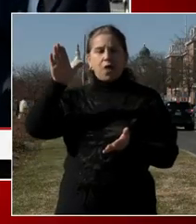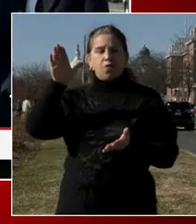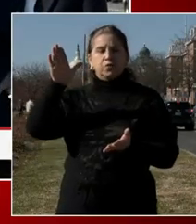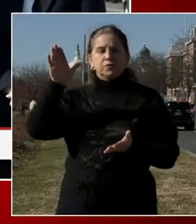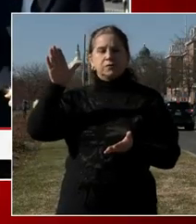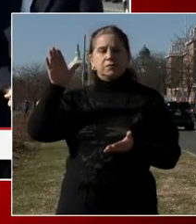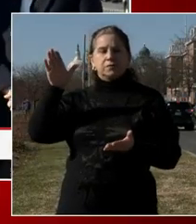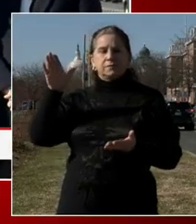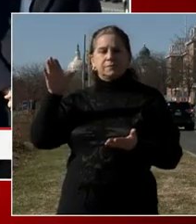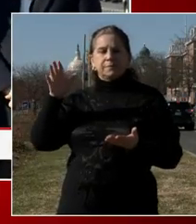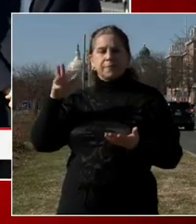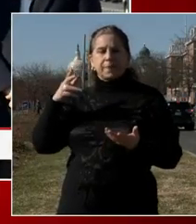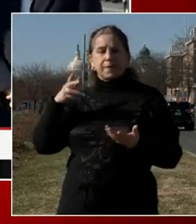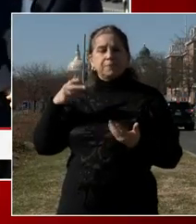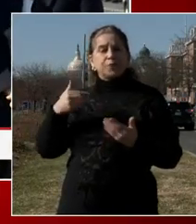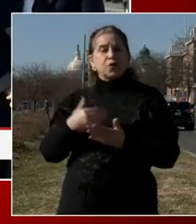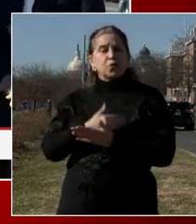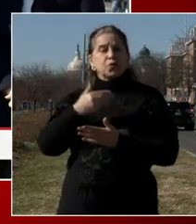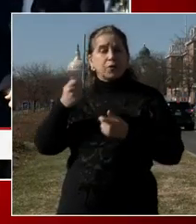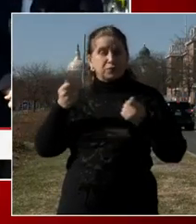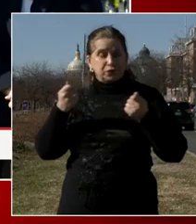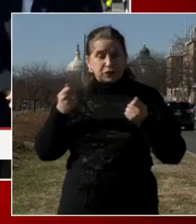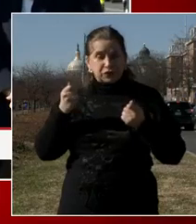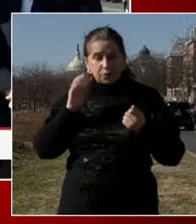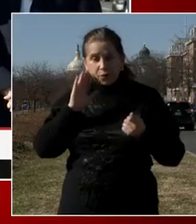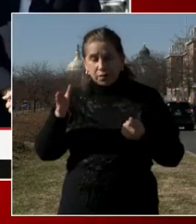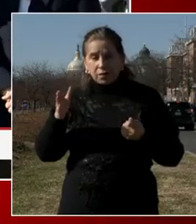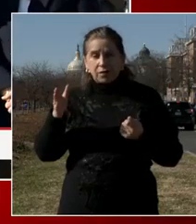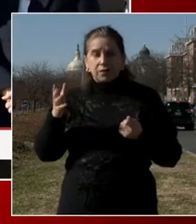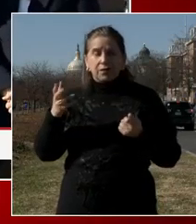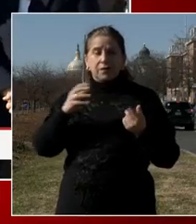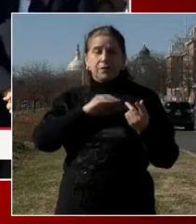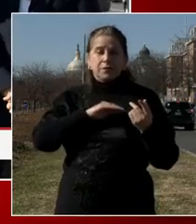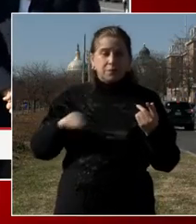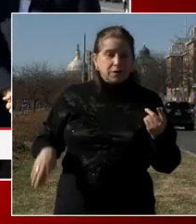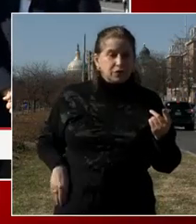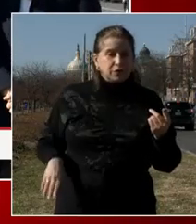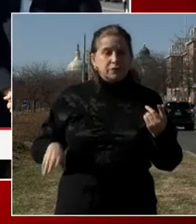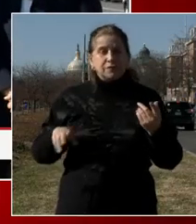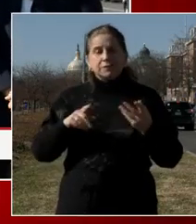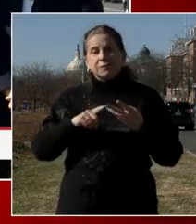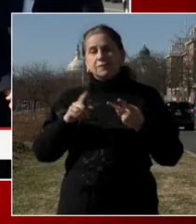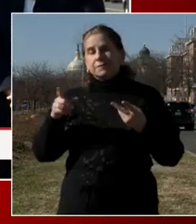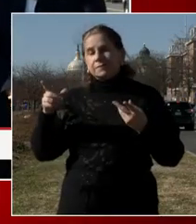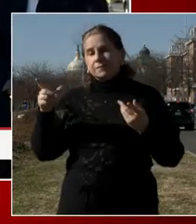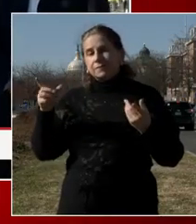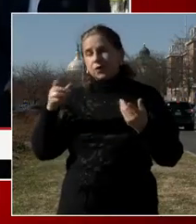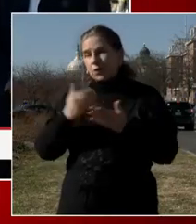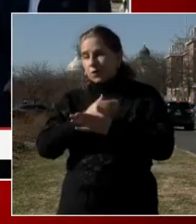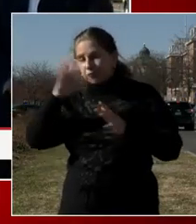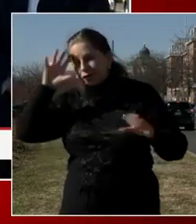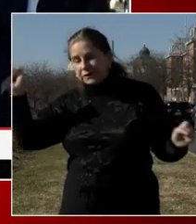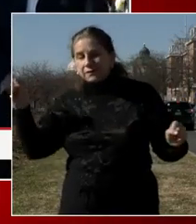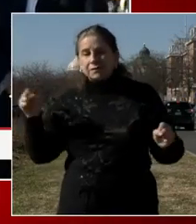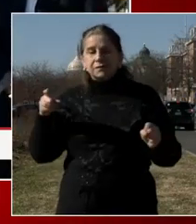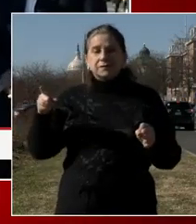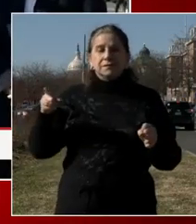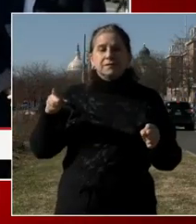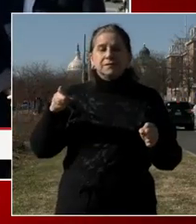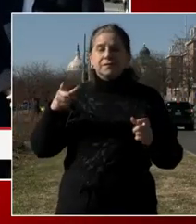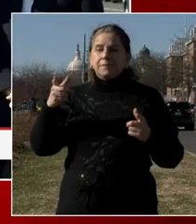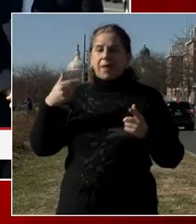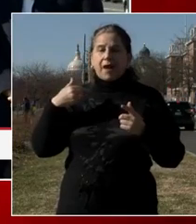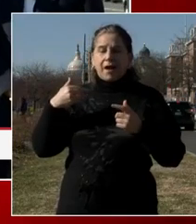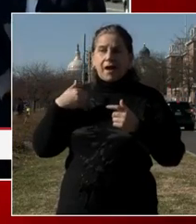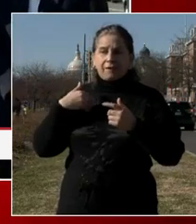uh, with, with, uh, Conte, with our mayor and, and others making safety and security a priority, that will be extremely